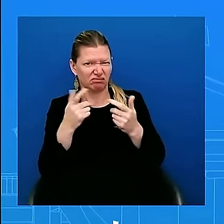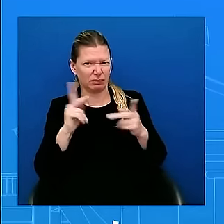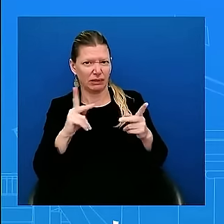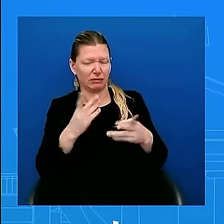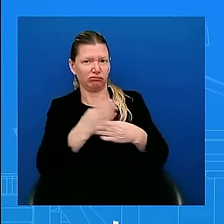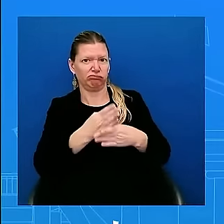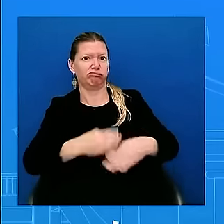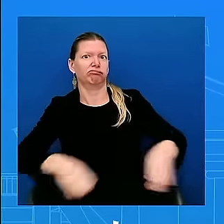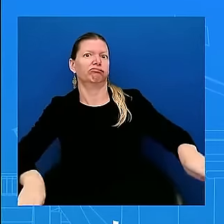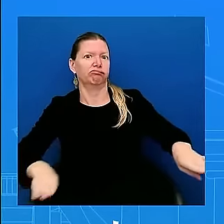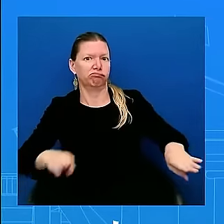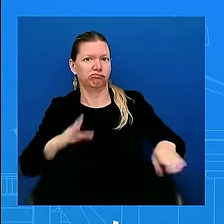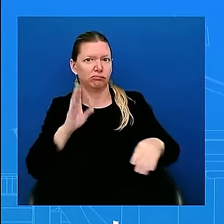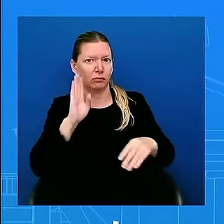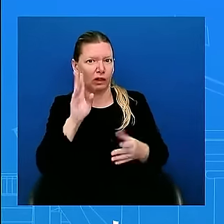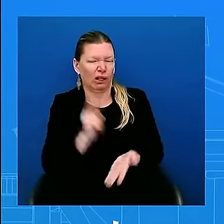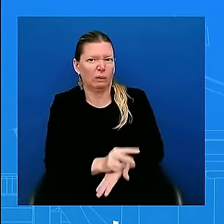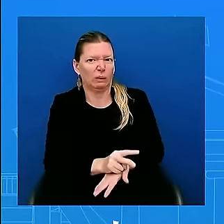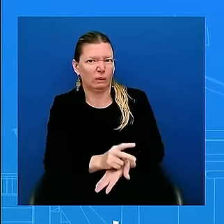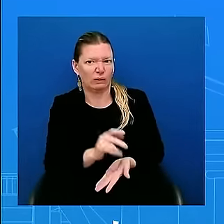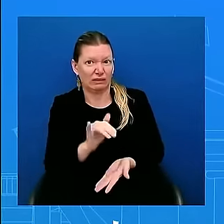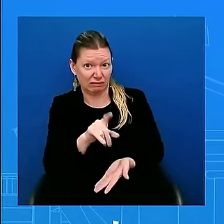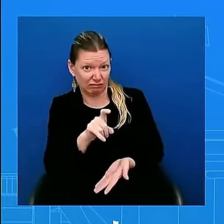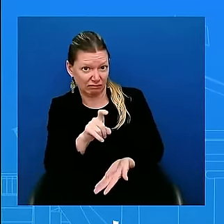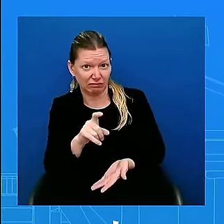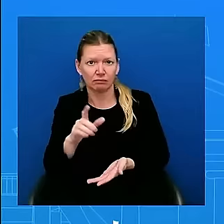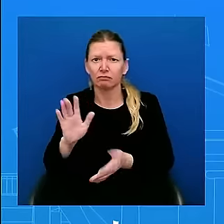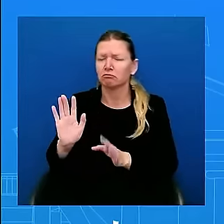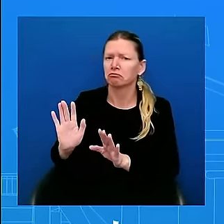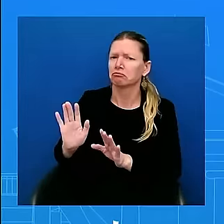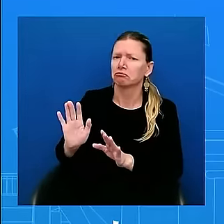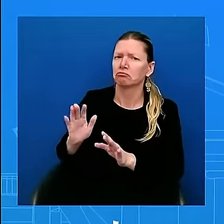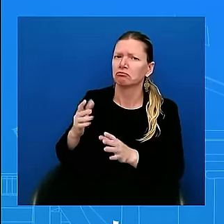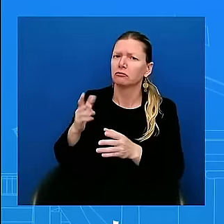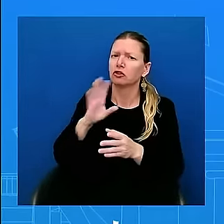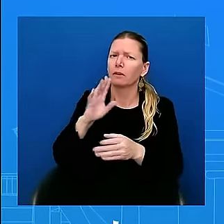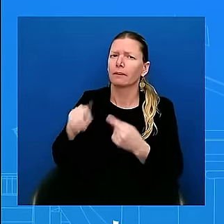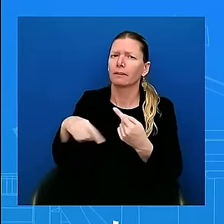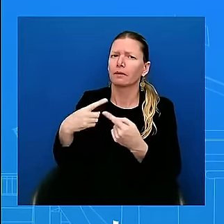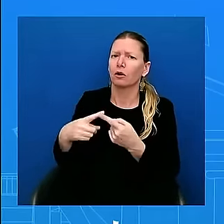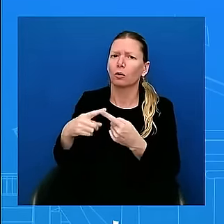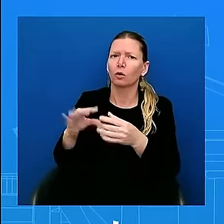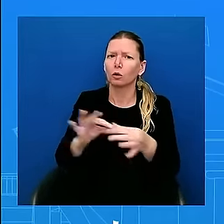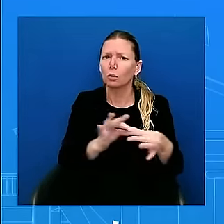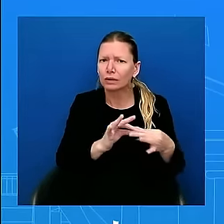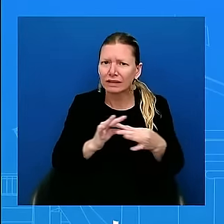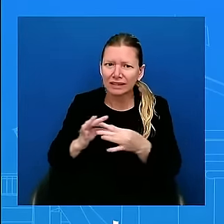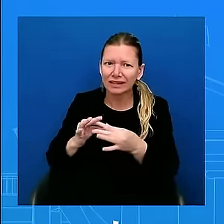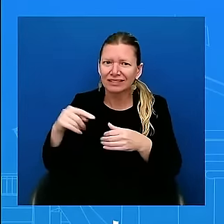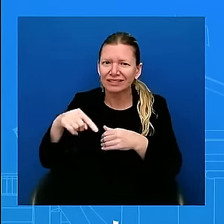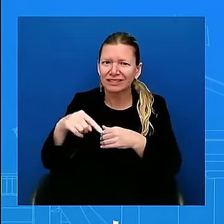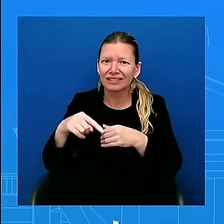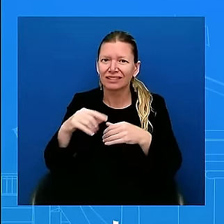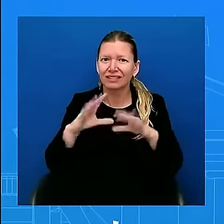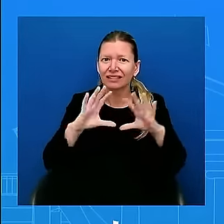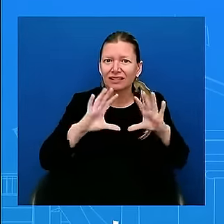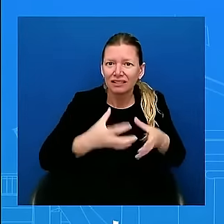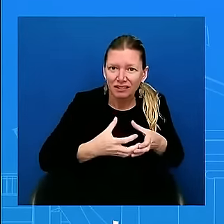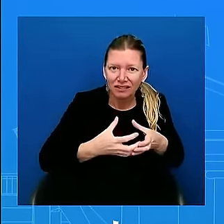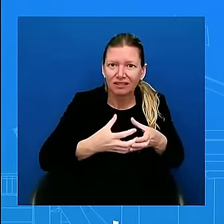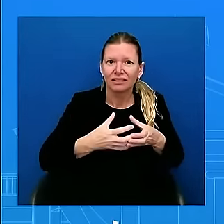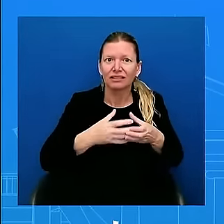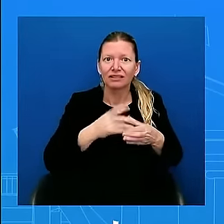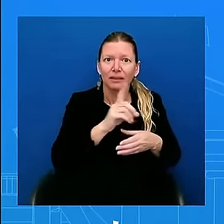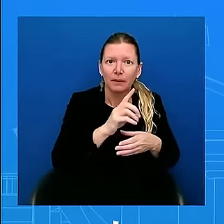talked about putting the country first. He talked about passing over the torch, bringing in new voices. I think he laid out very